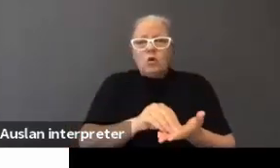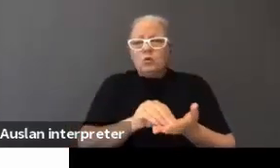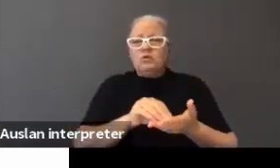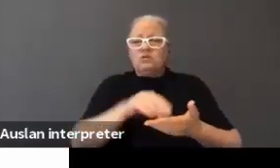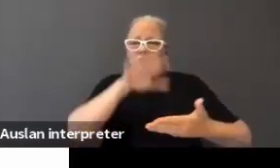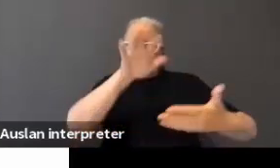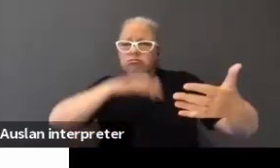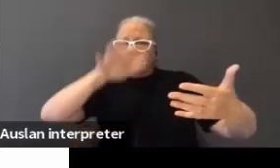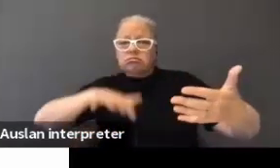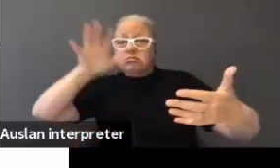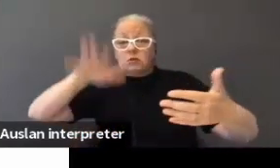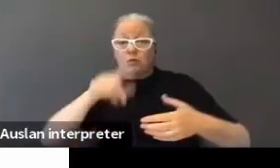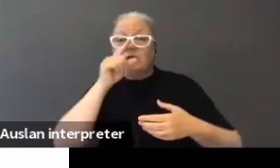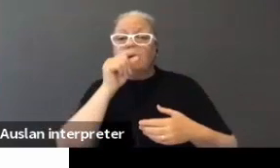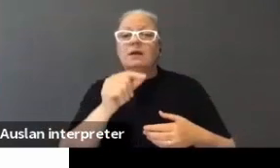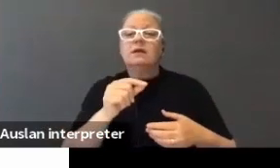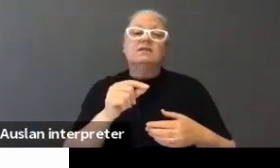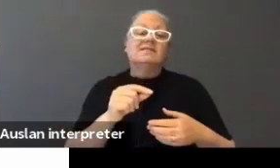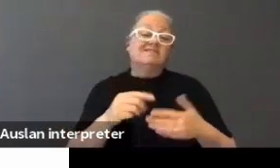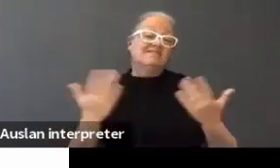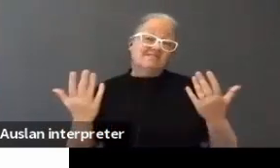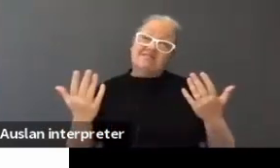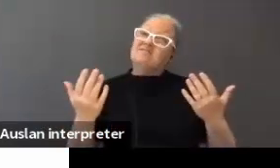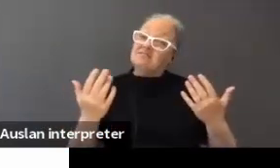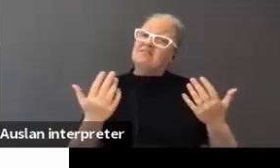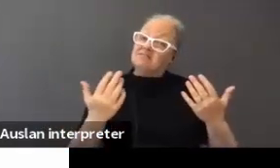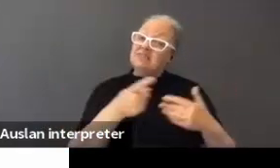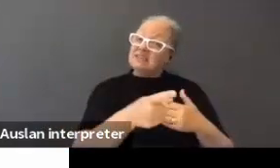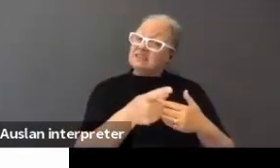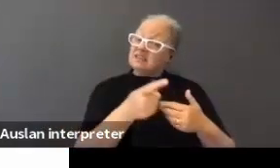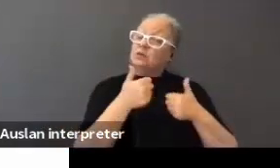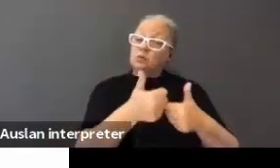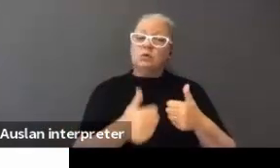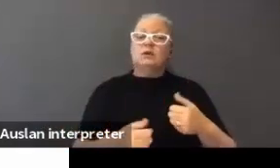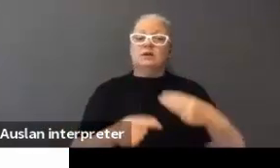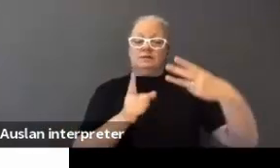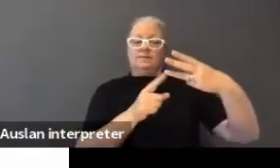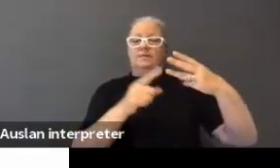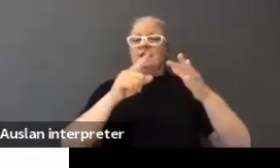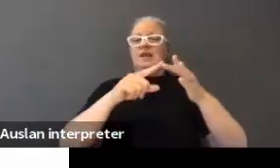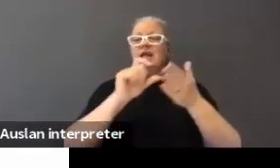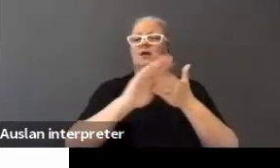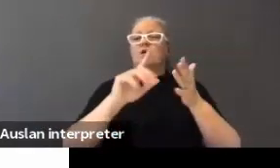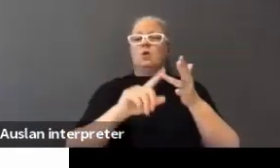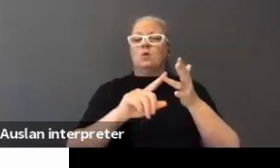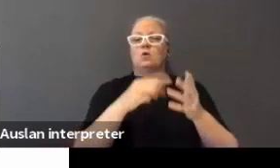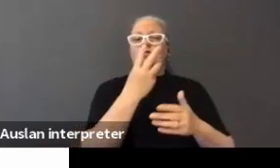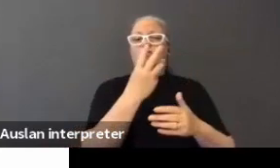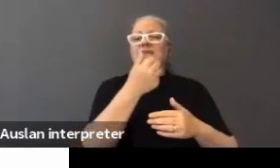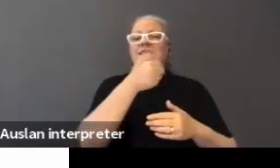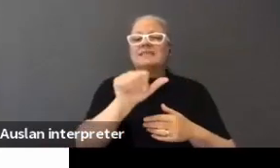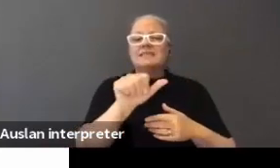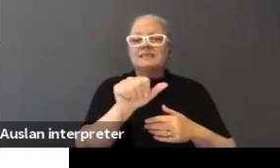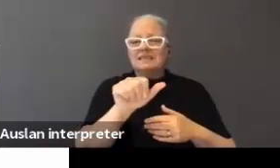So, it does work quite well. Echo 360 is what a lot of people will be